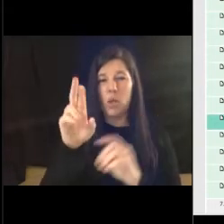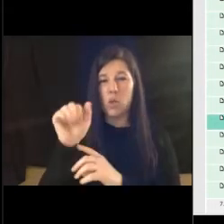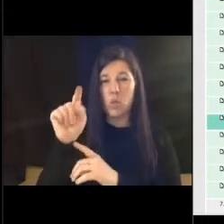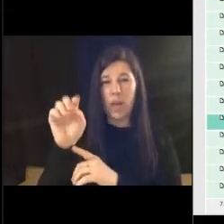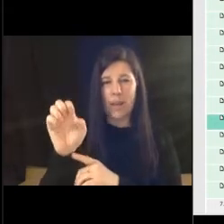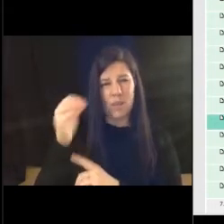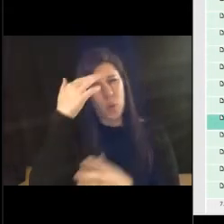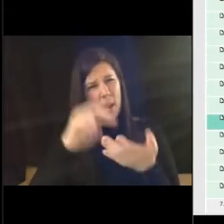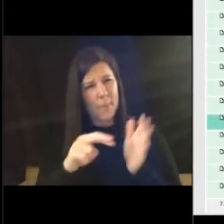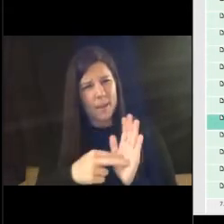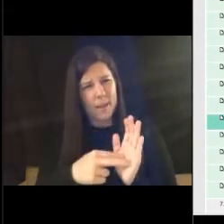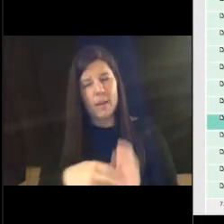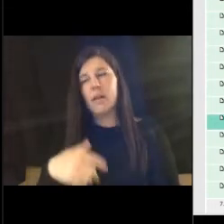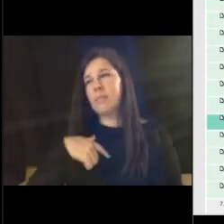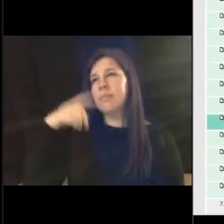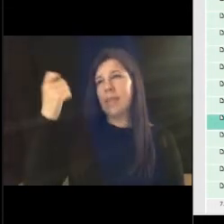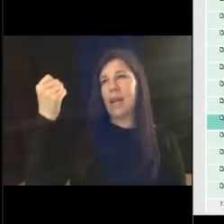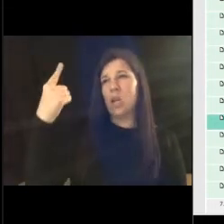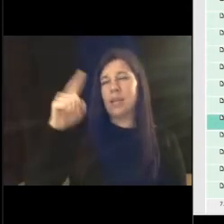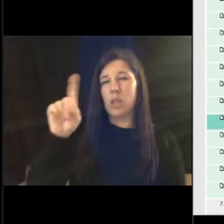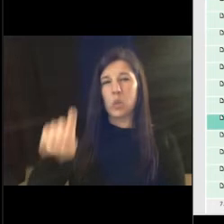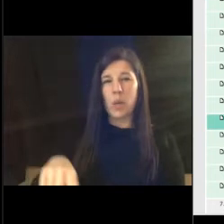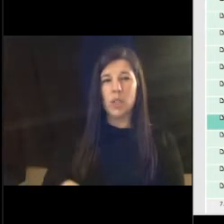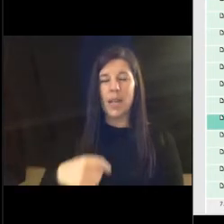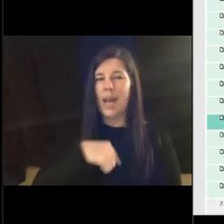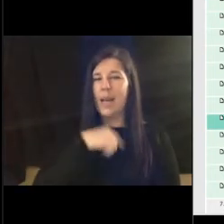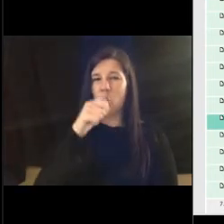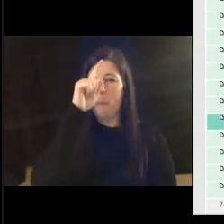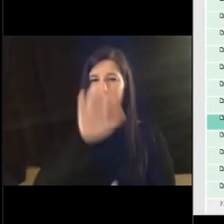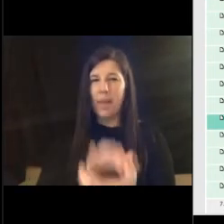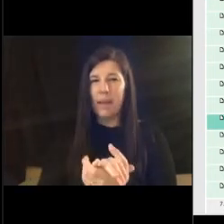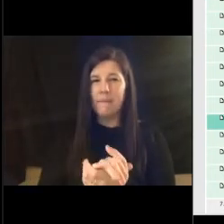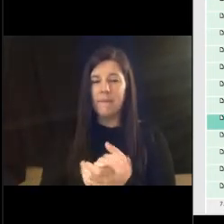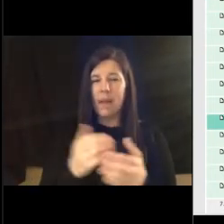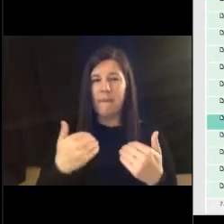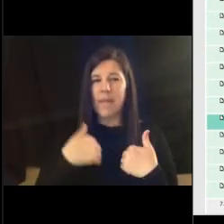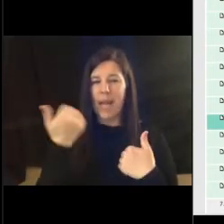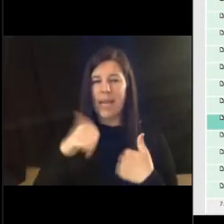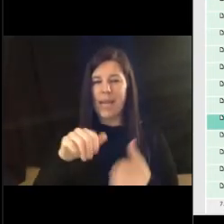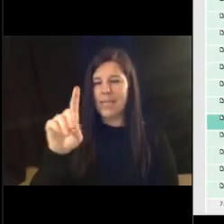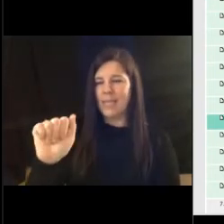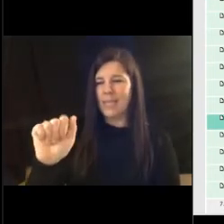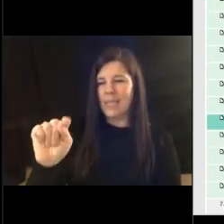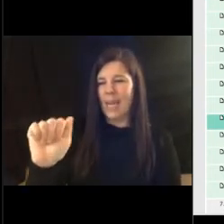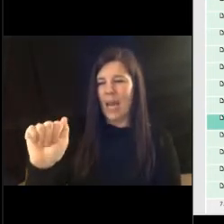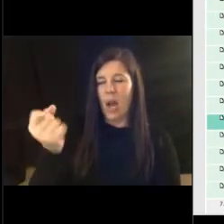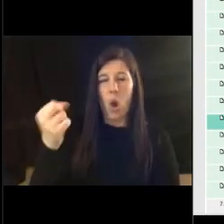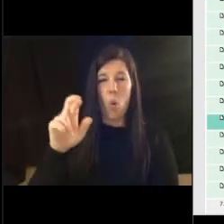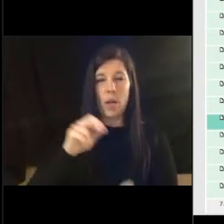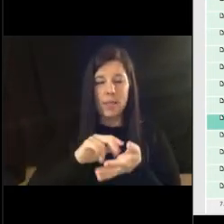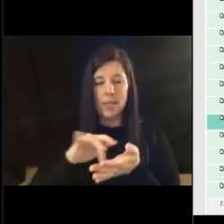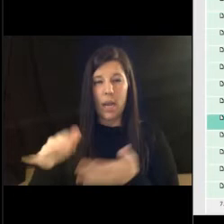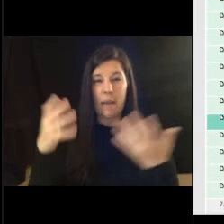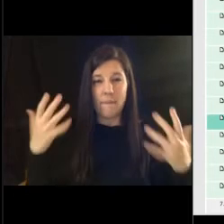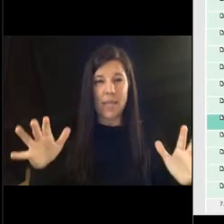what i'm getting at i i i do understand the question um i don't believe that there's any empirical data or a study that's been done that's